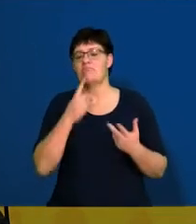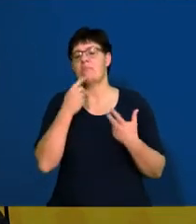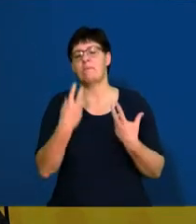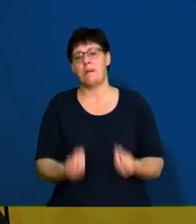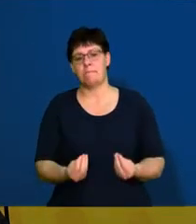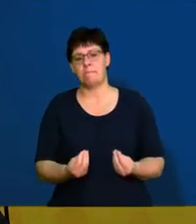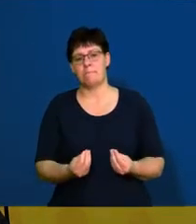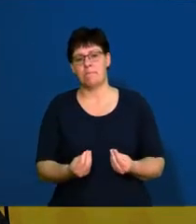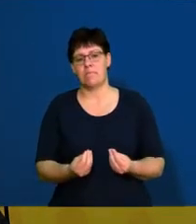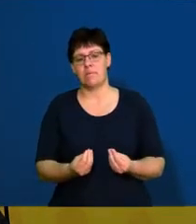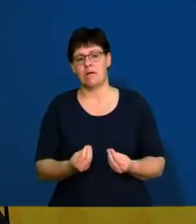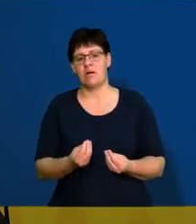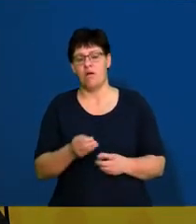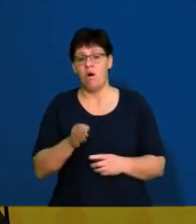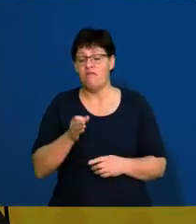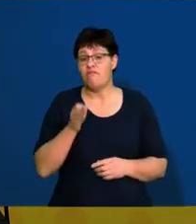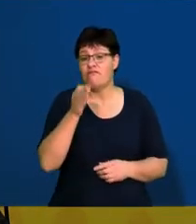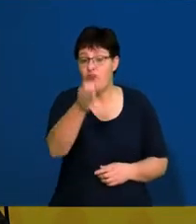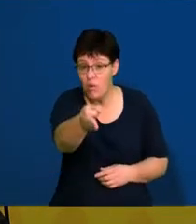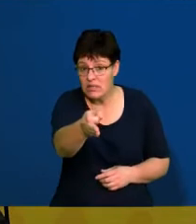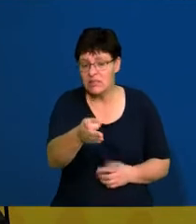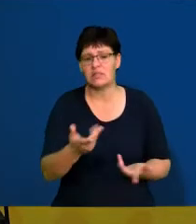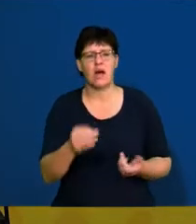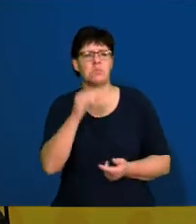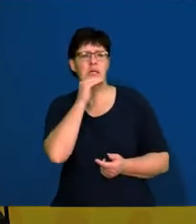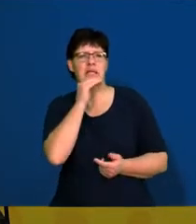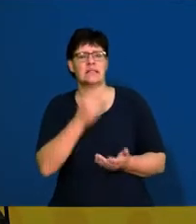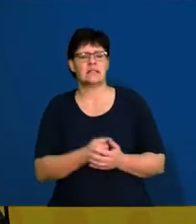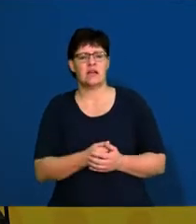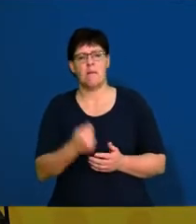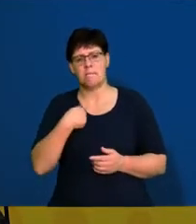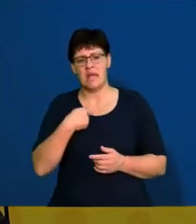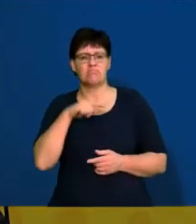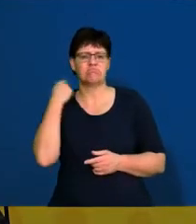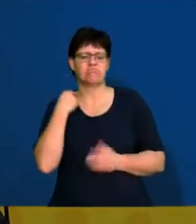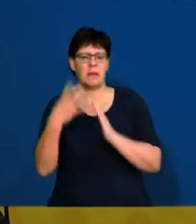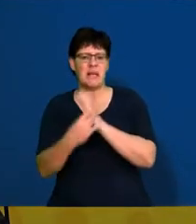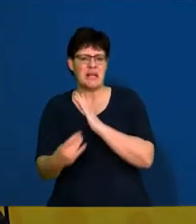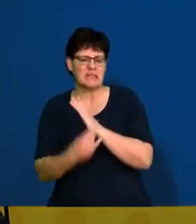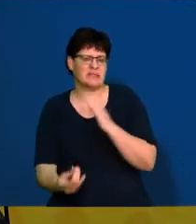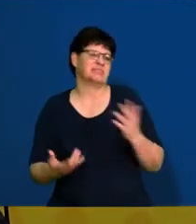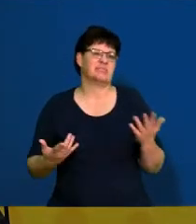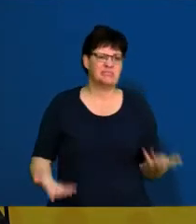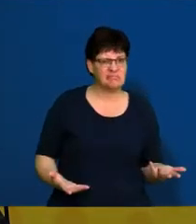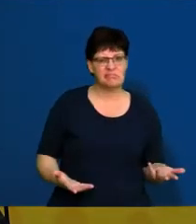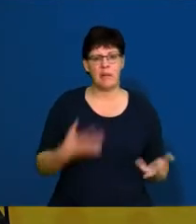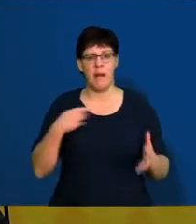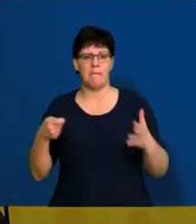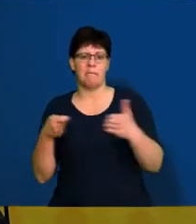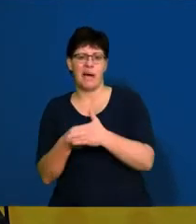forward integration. So perhaps I will, as a butcher, I might go and buy